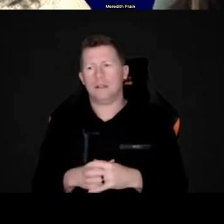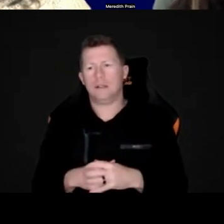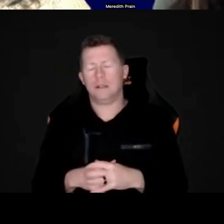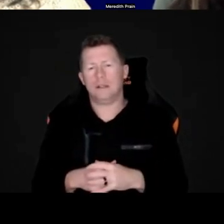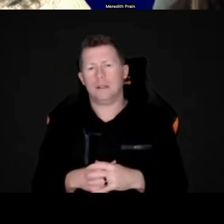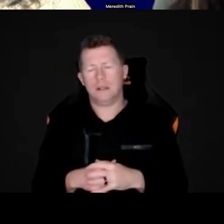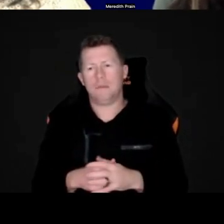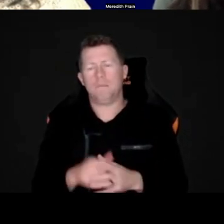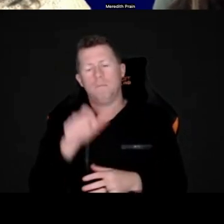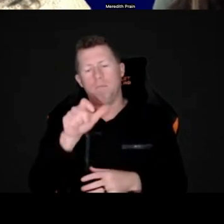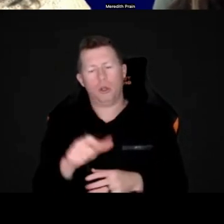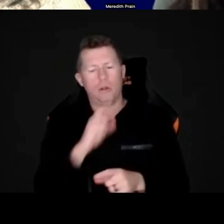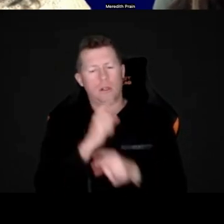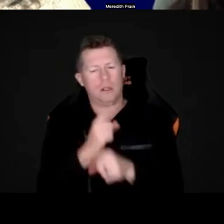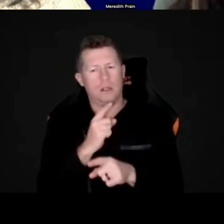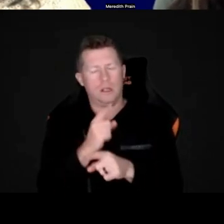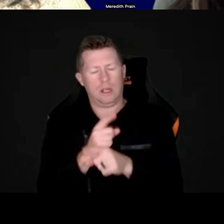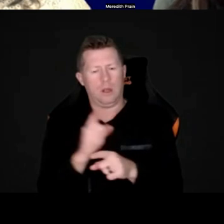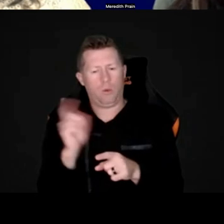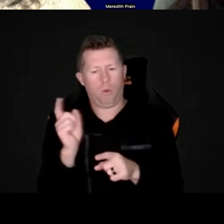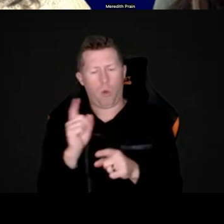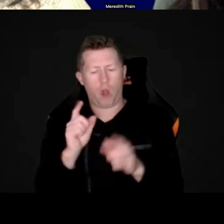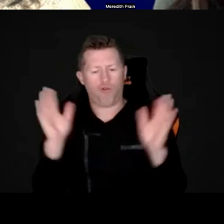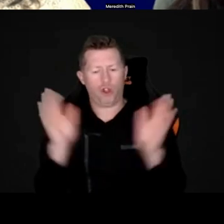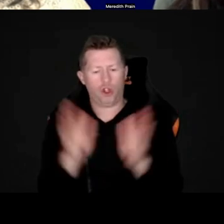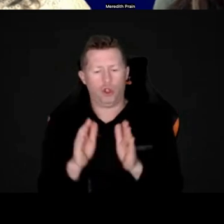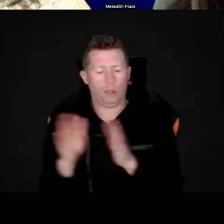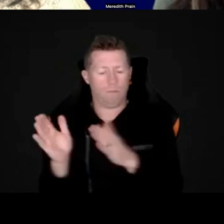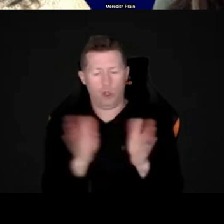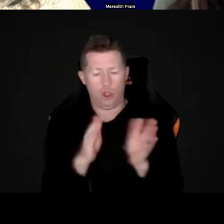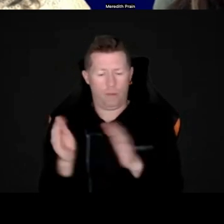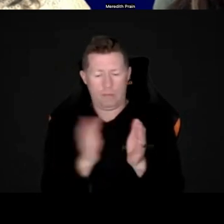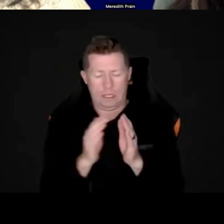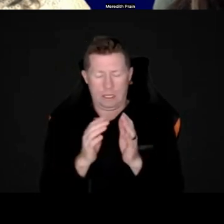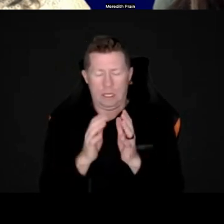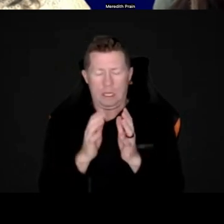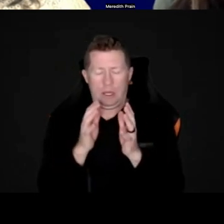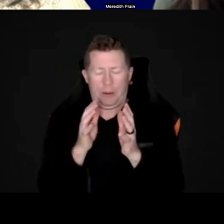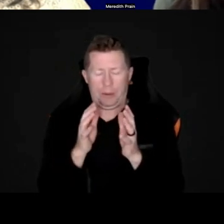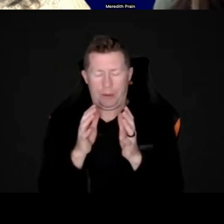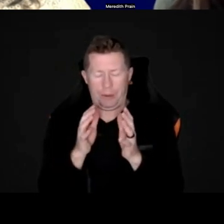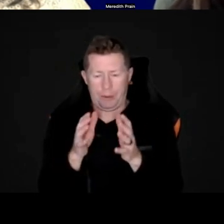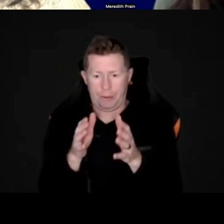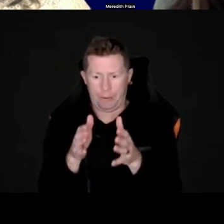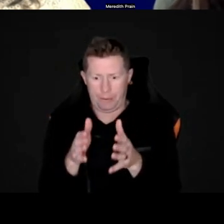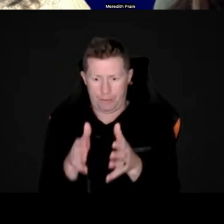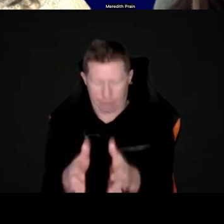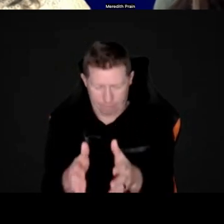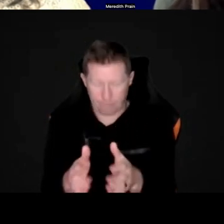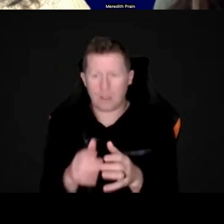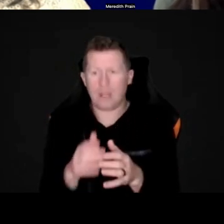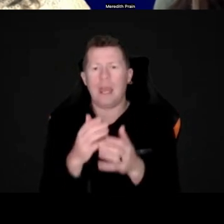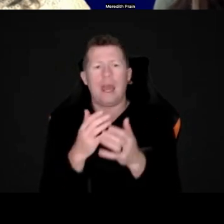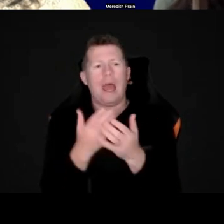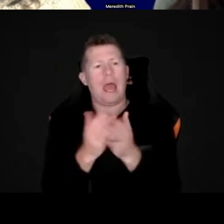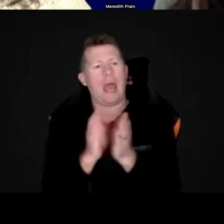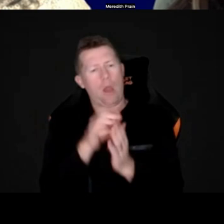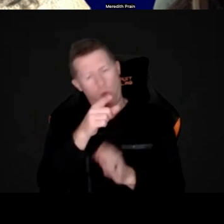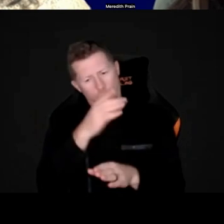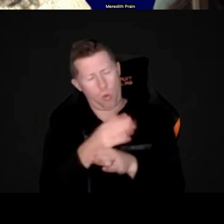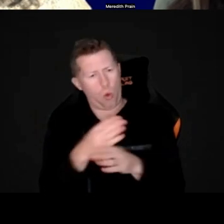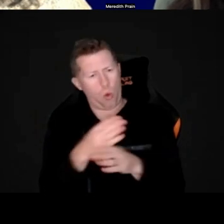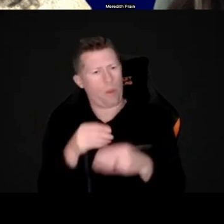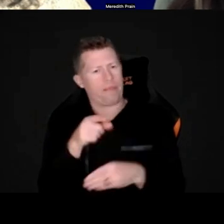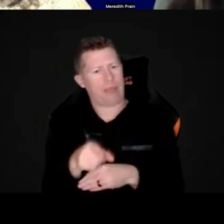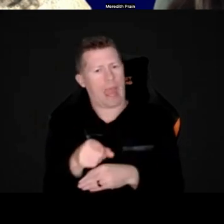person says they would use movement to help attract to an item. How do you work with this or